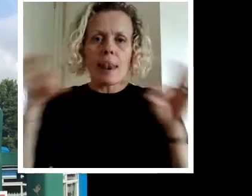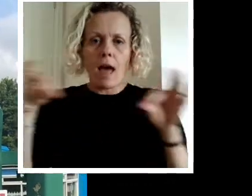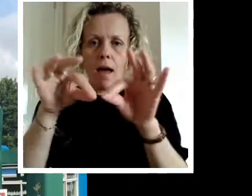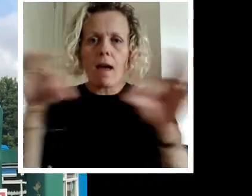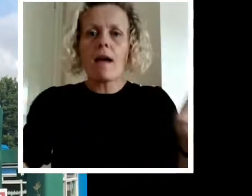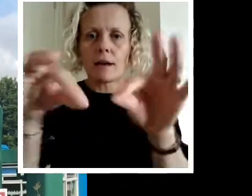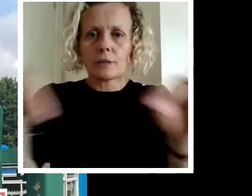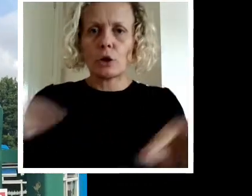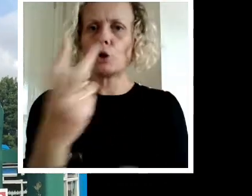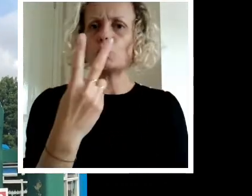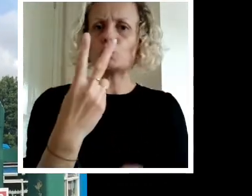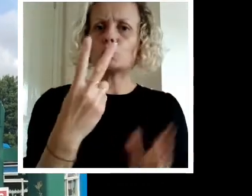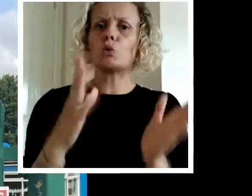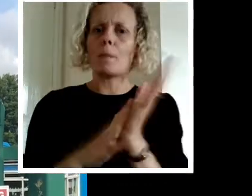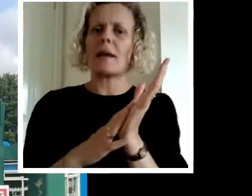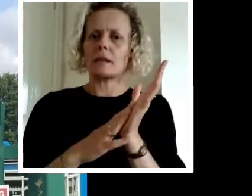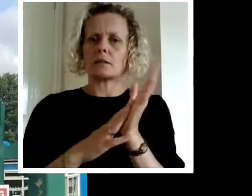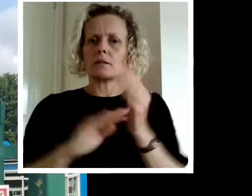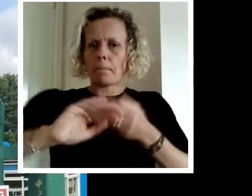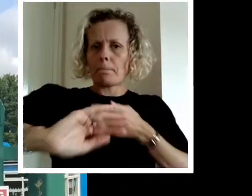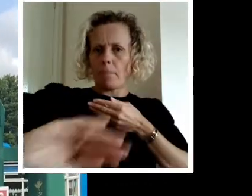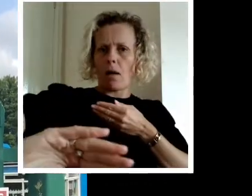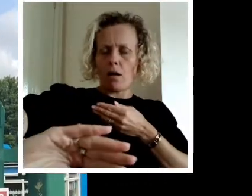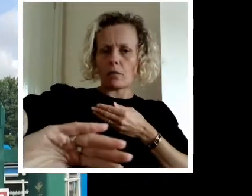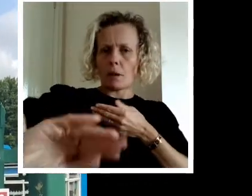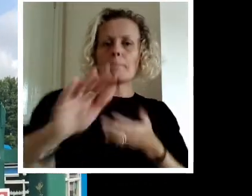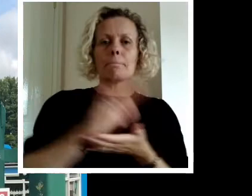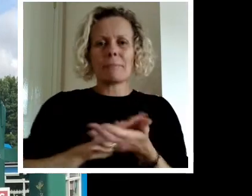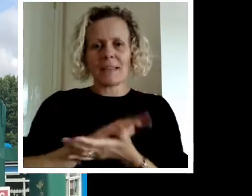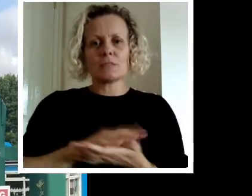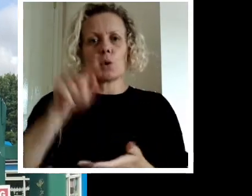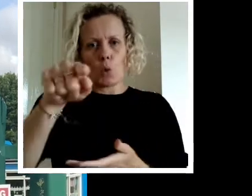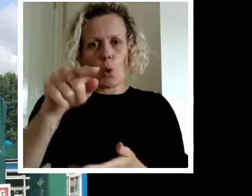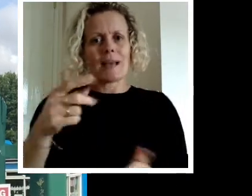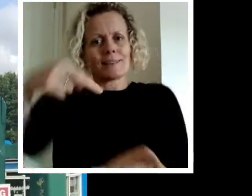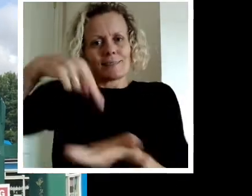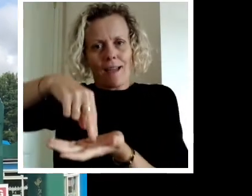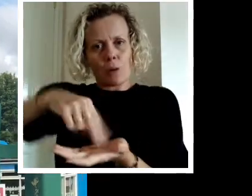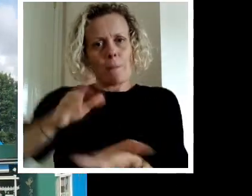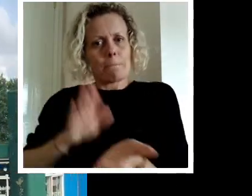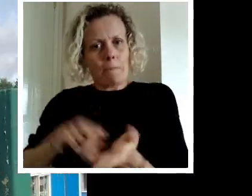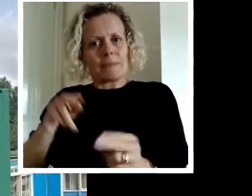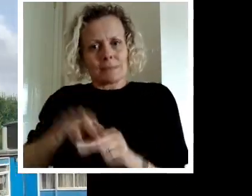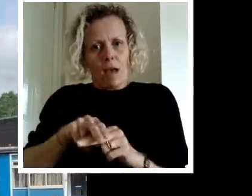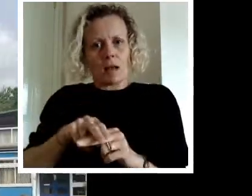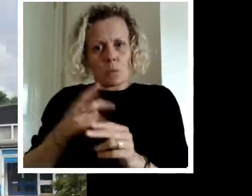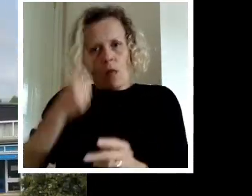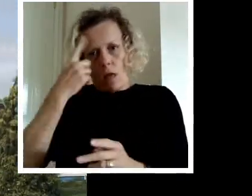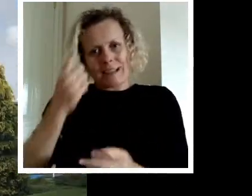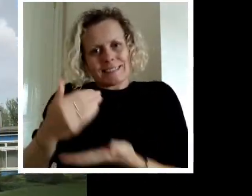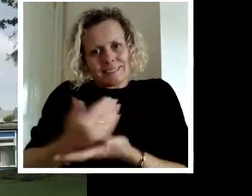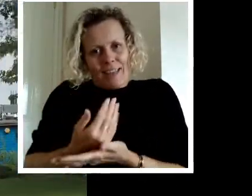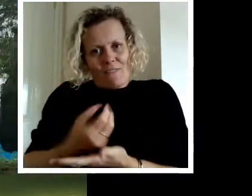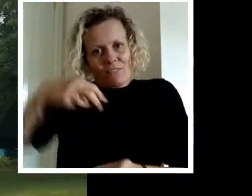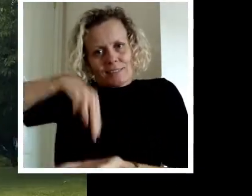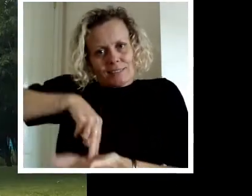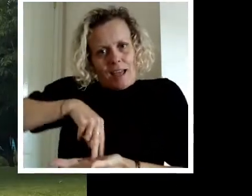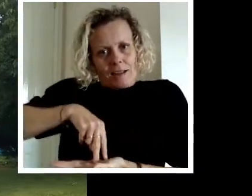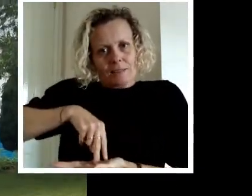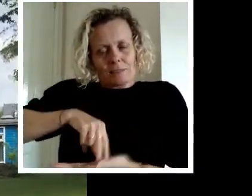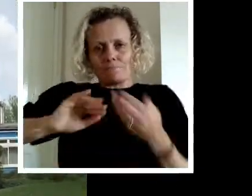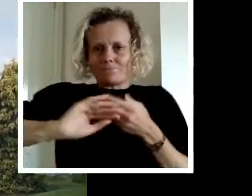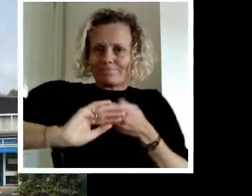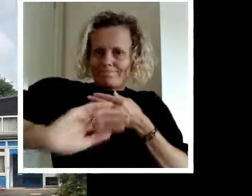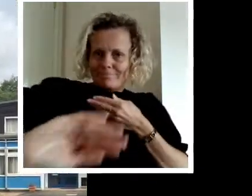see that we have some orange lines that are two metres apart. This is just so that you and your mums and dads when you come into school